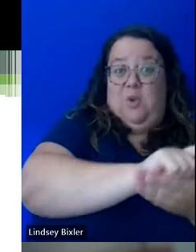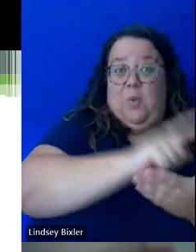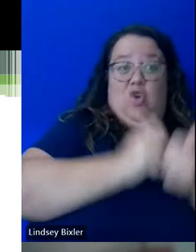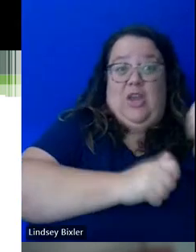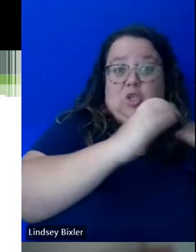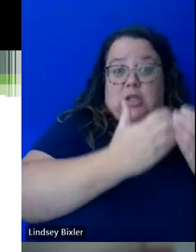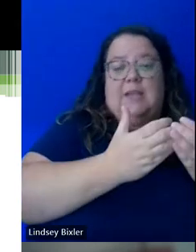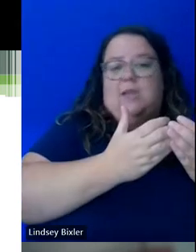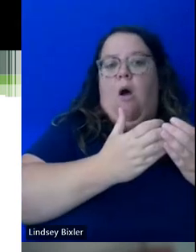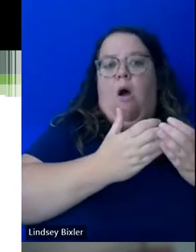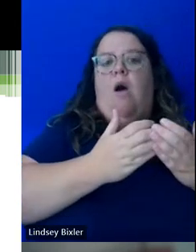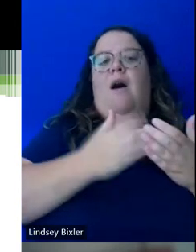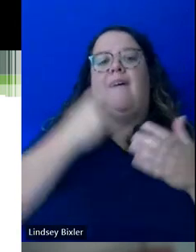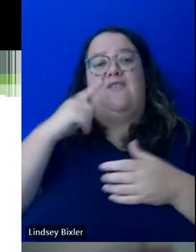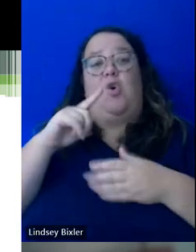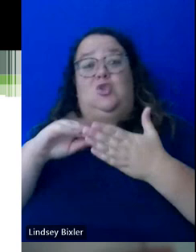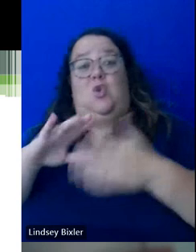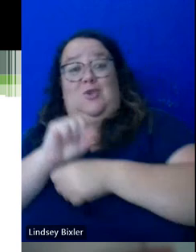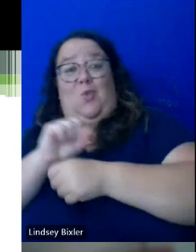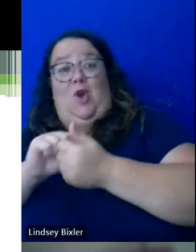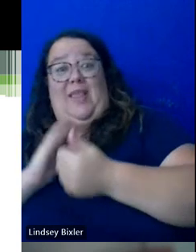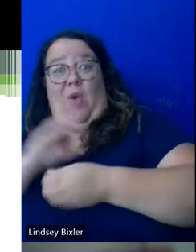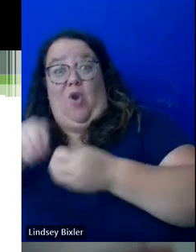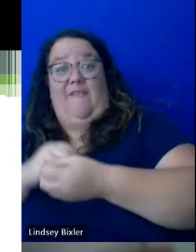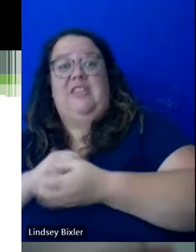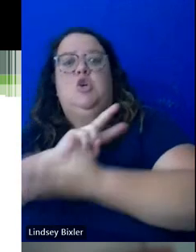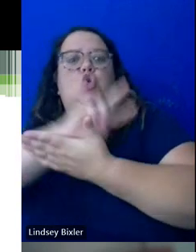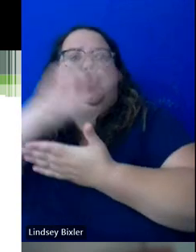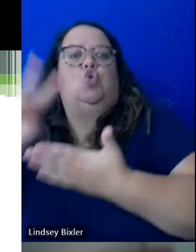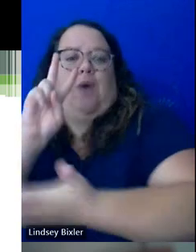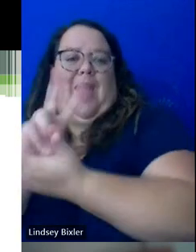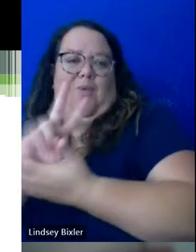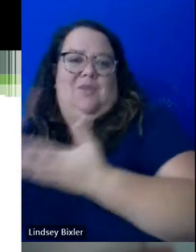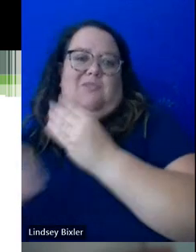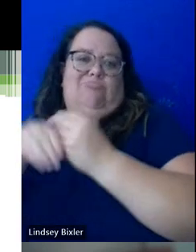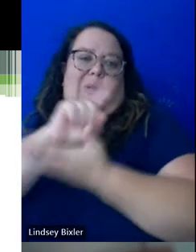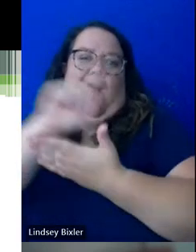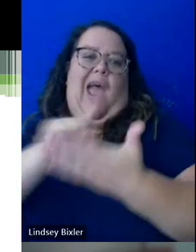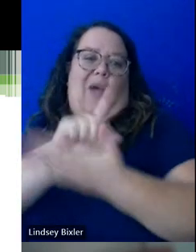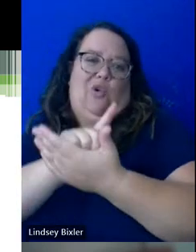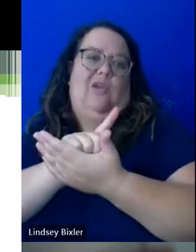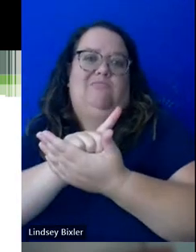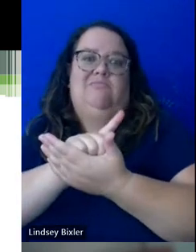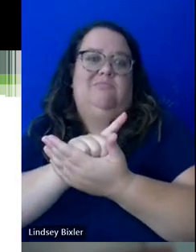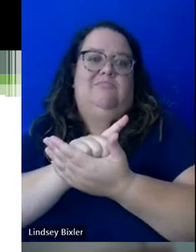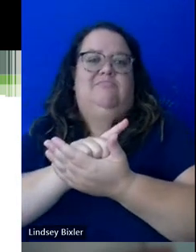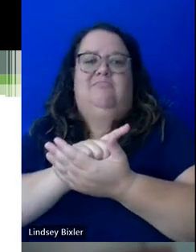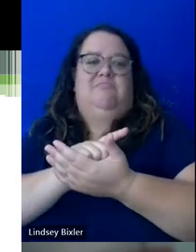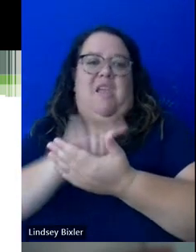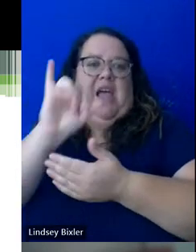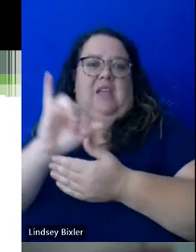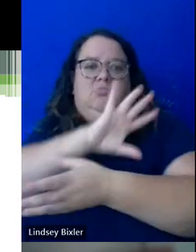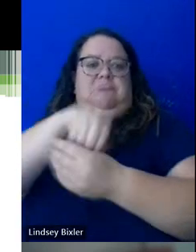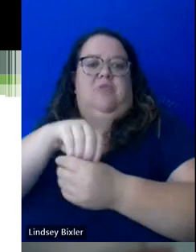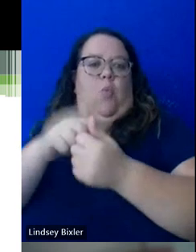tutoring through the partnership between Student Accessibility Services and the tutoring center. And that's built into student fees, and that additional hour does